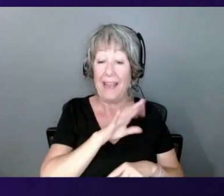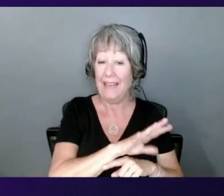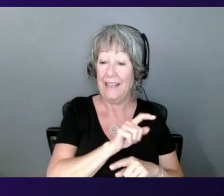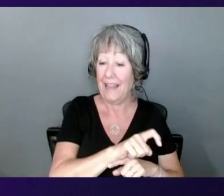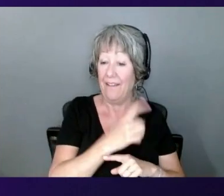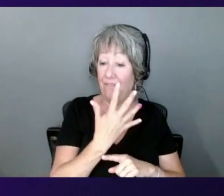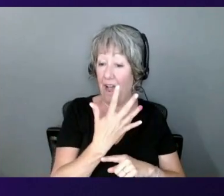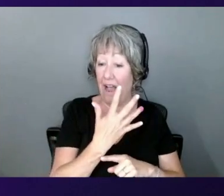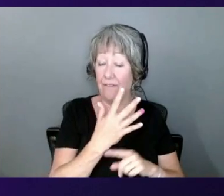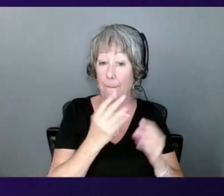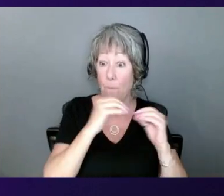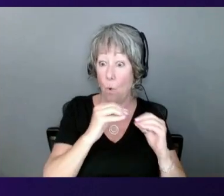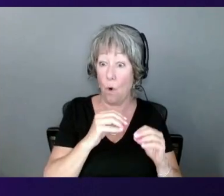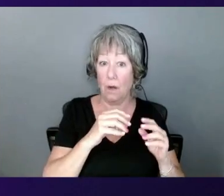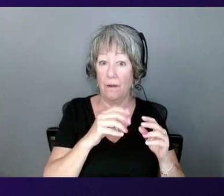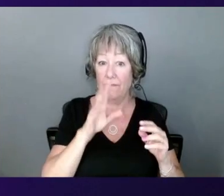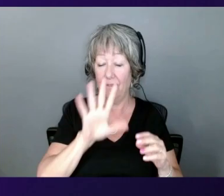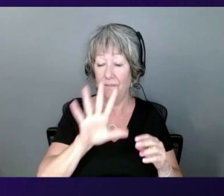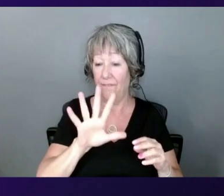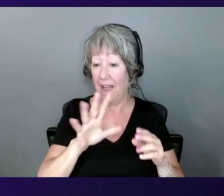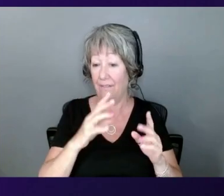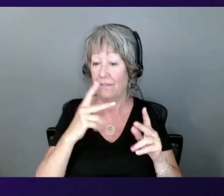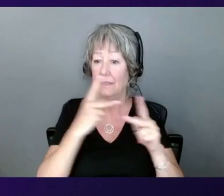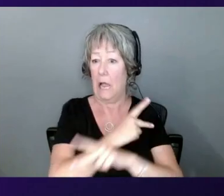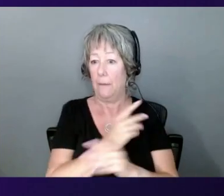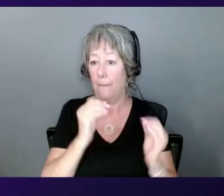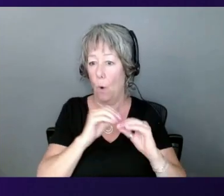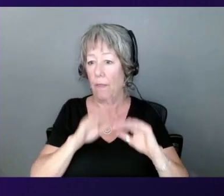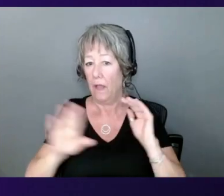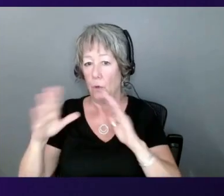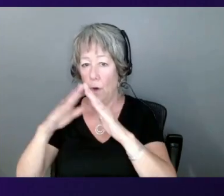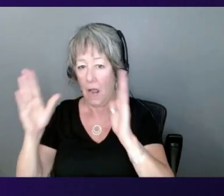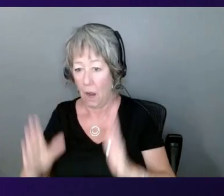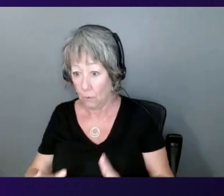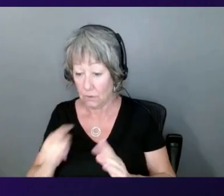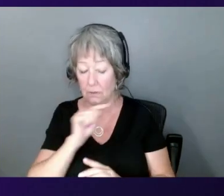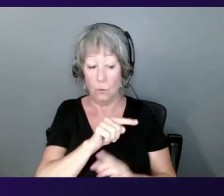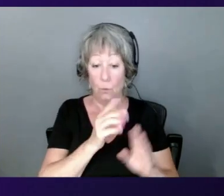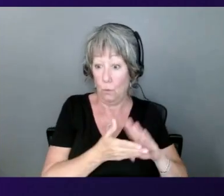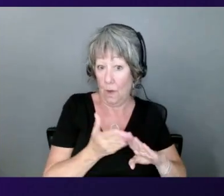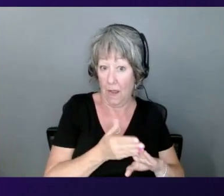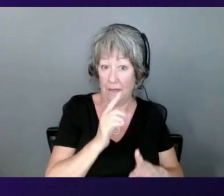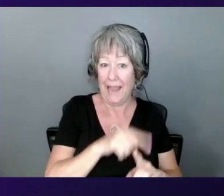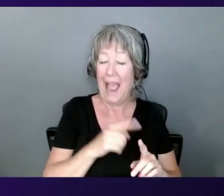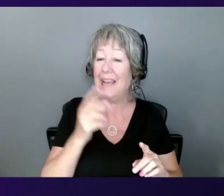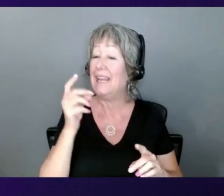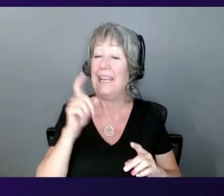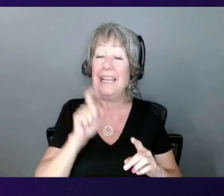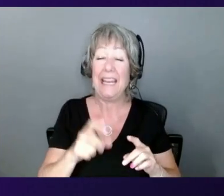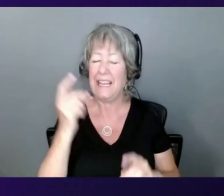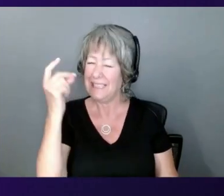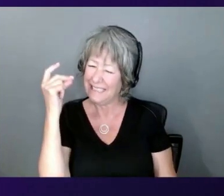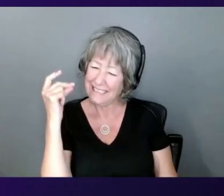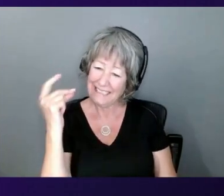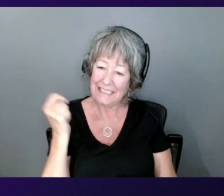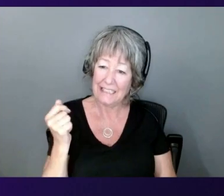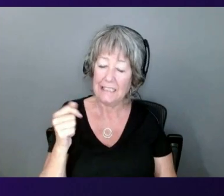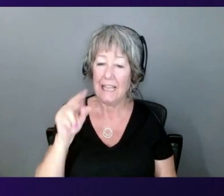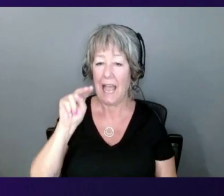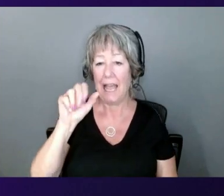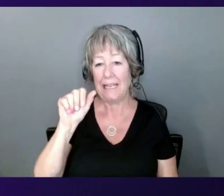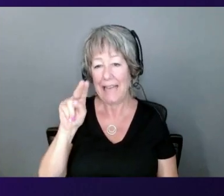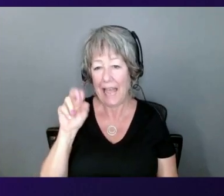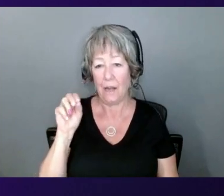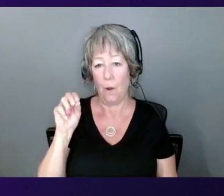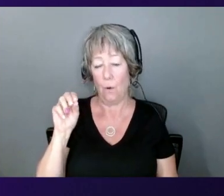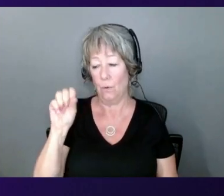they need the 500 ampere in a few nanoseconds. So you really need to build not